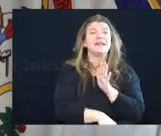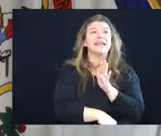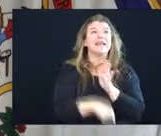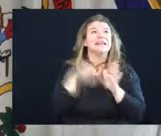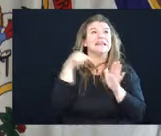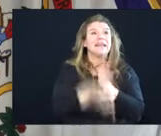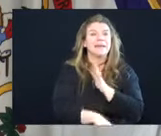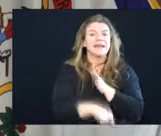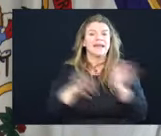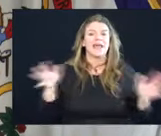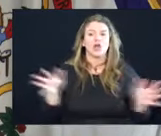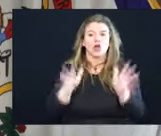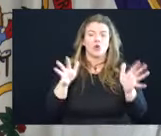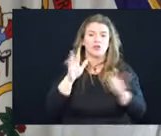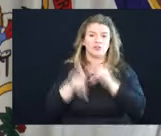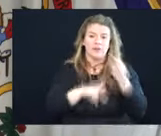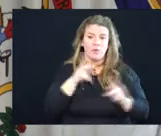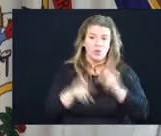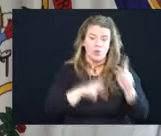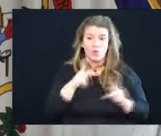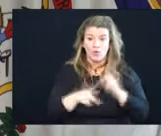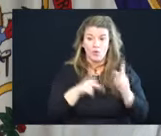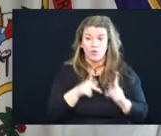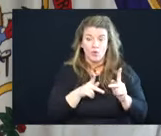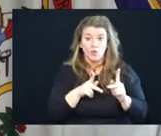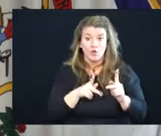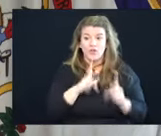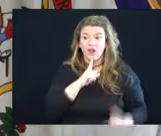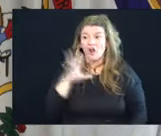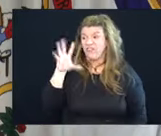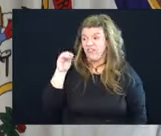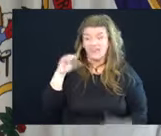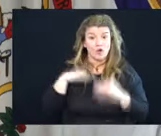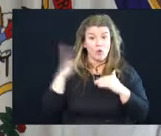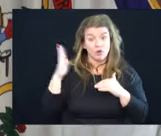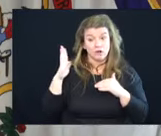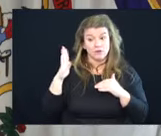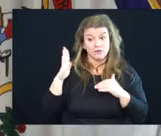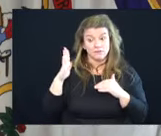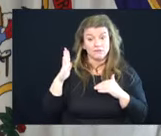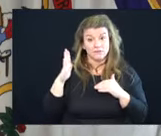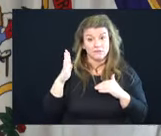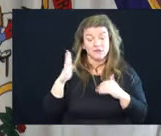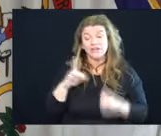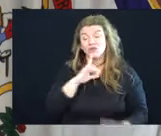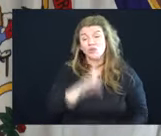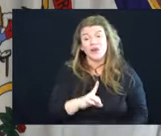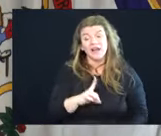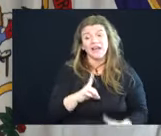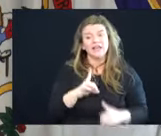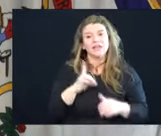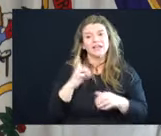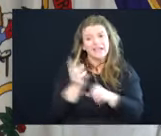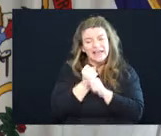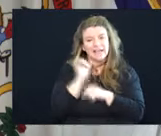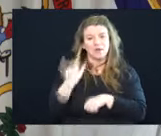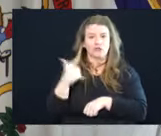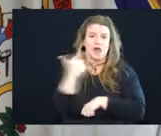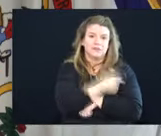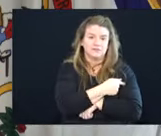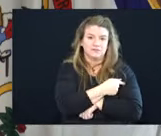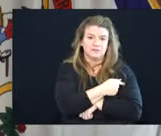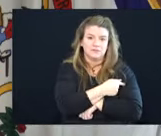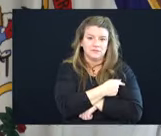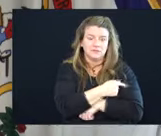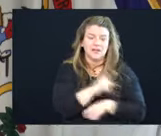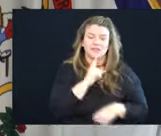encourage the people that that are 50 and older, you know, to really get those booster shots because that is